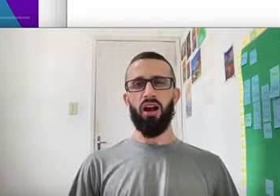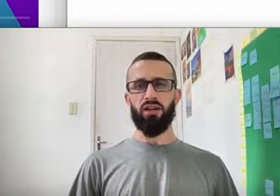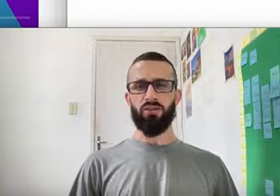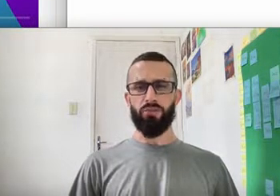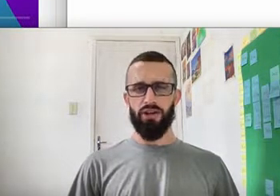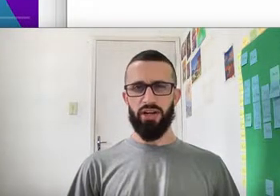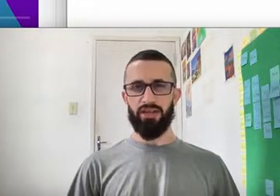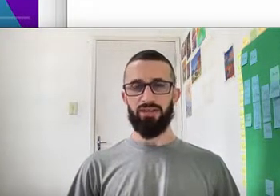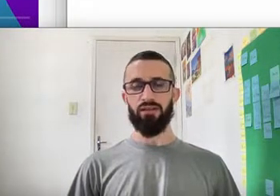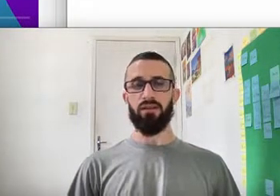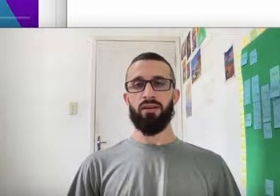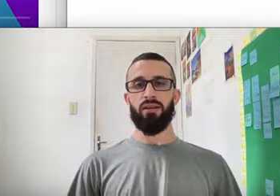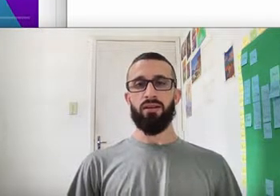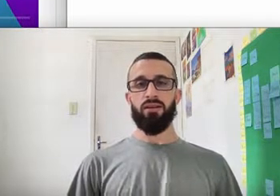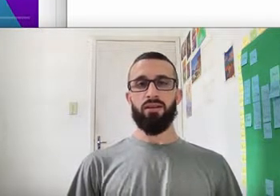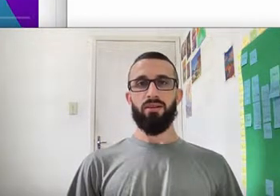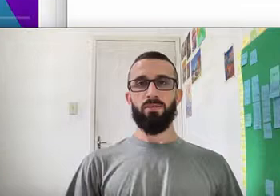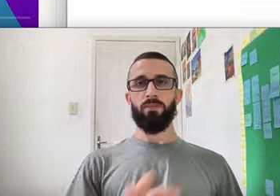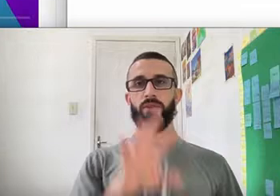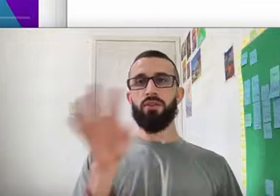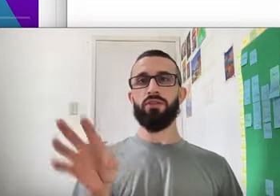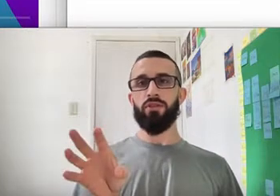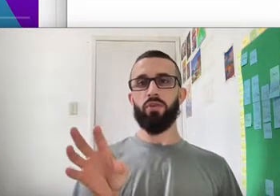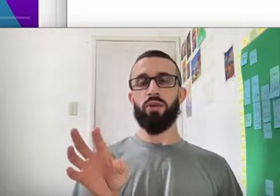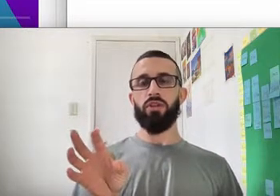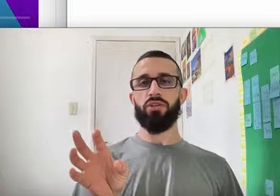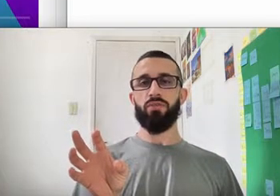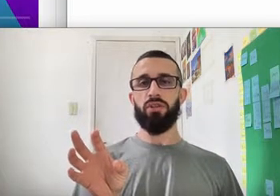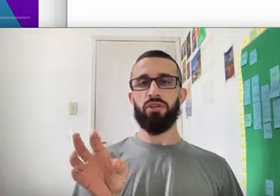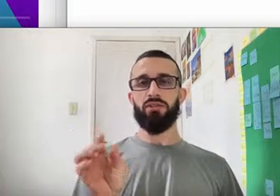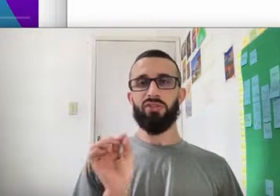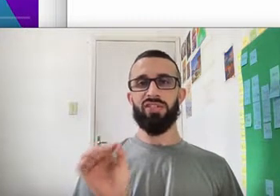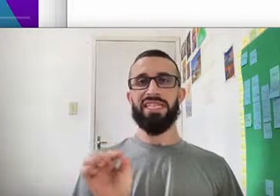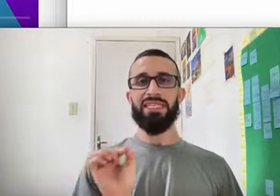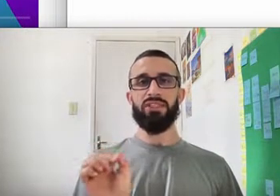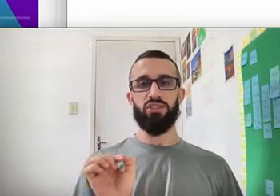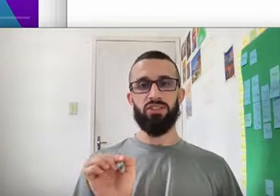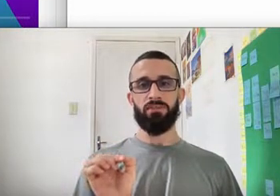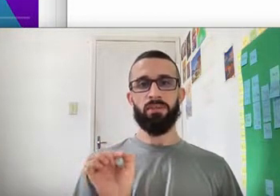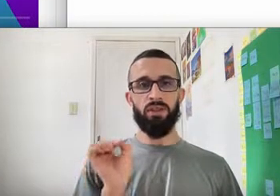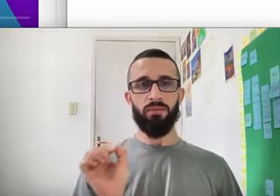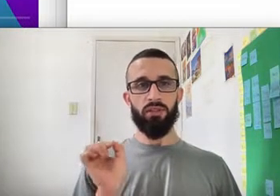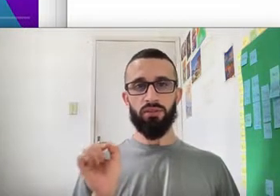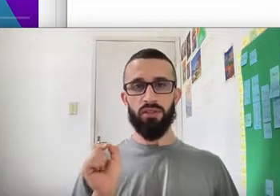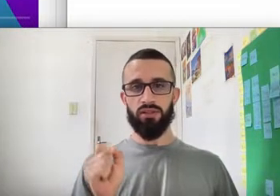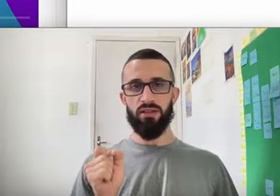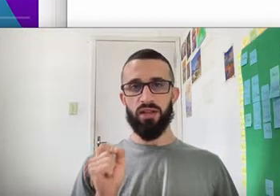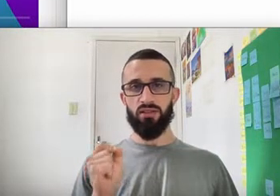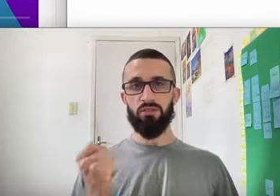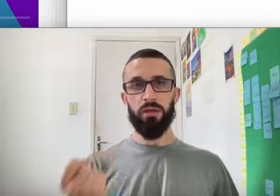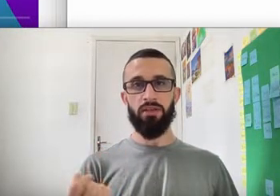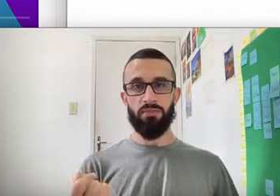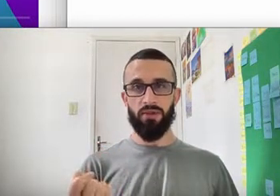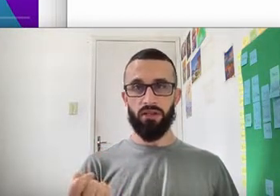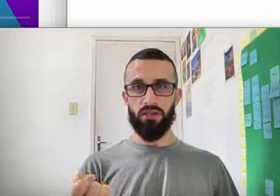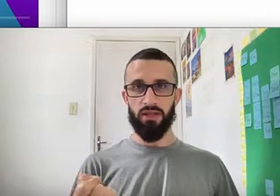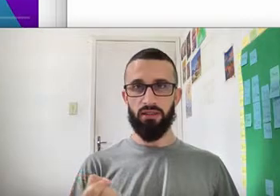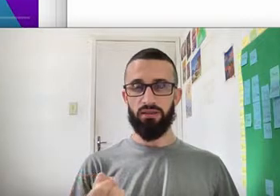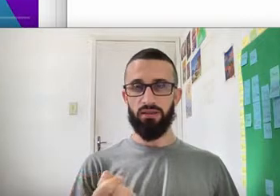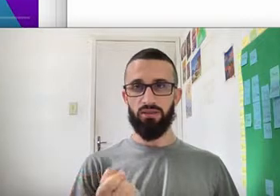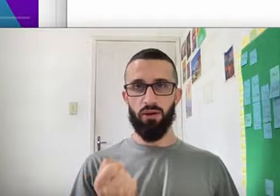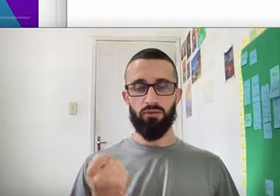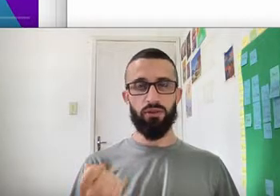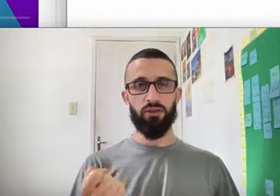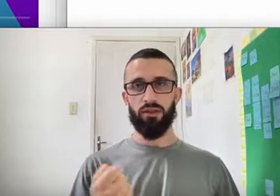Hard bread These two expressions mean Stingy Somebody who doesn't like to spend their money